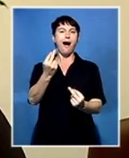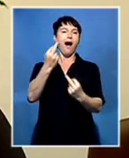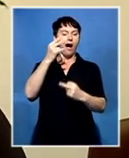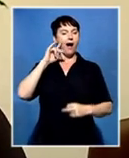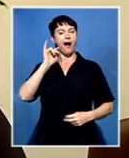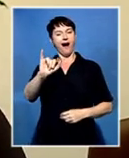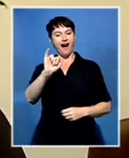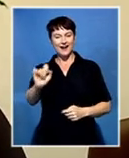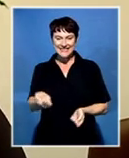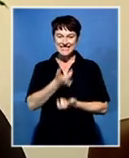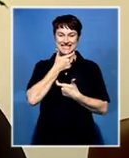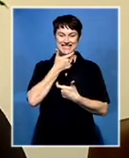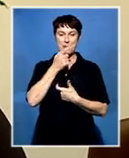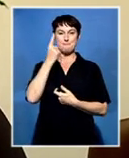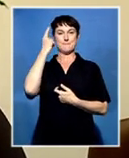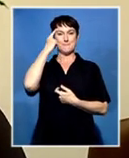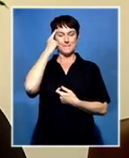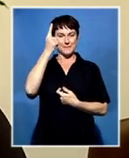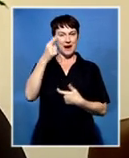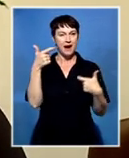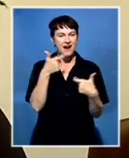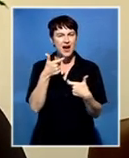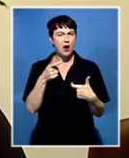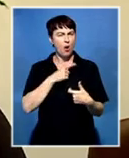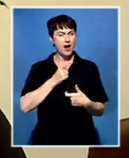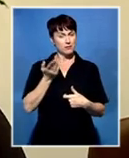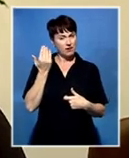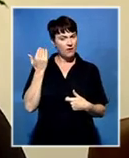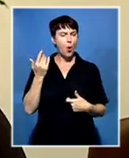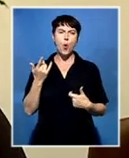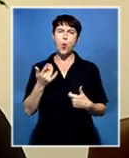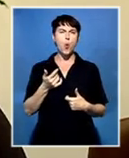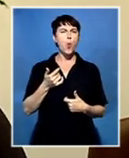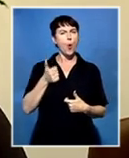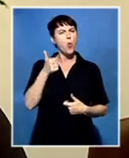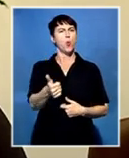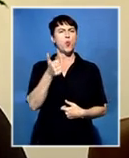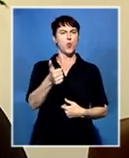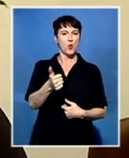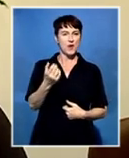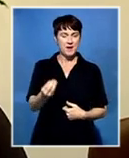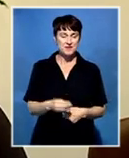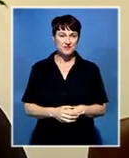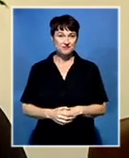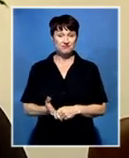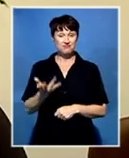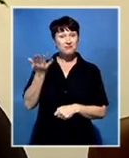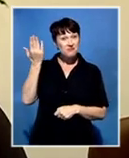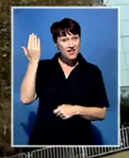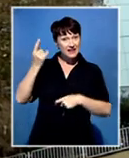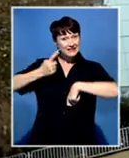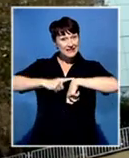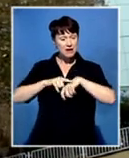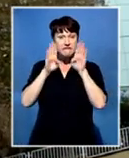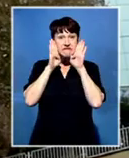to bring back those smiles, that laughter, that energy that we used to experience in those good old days when social media hadn't taken over our